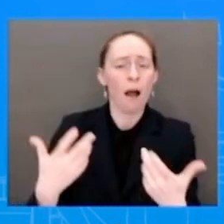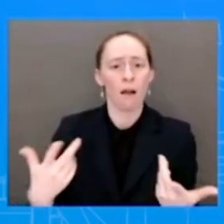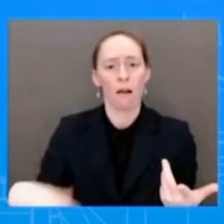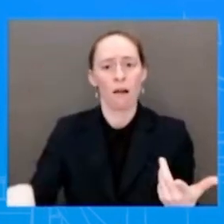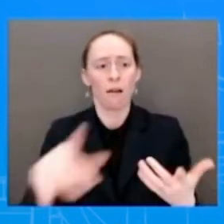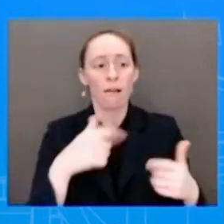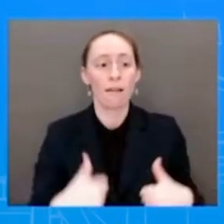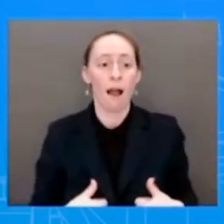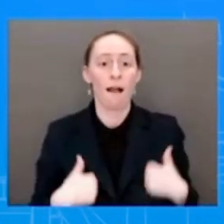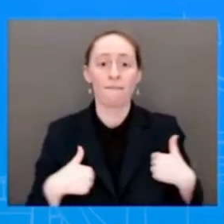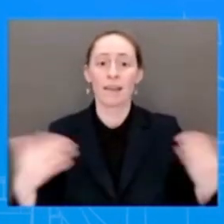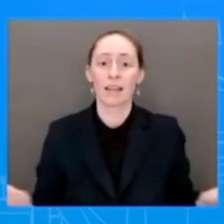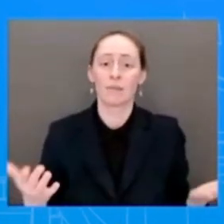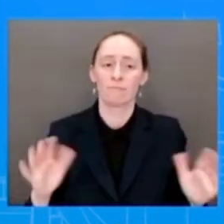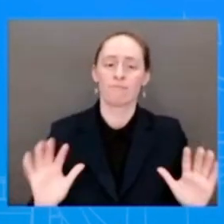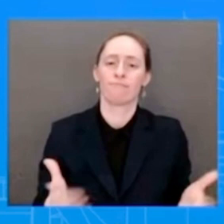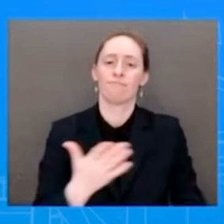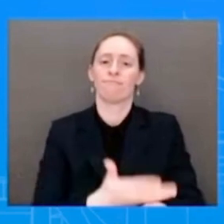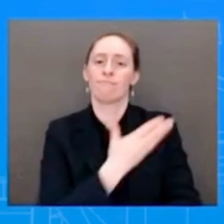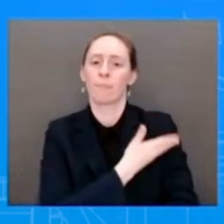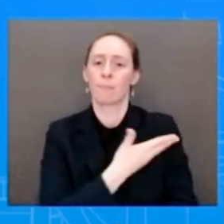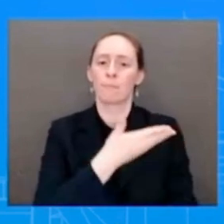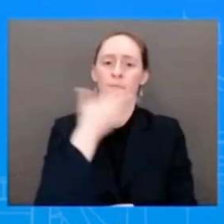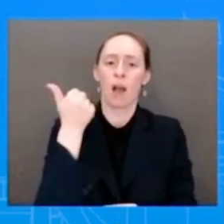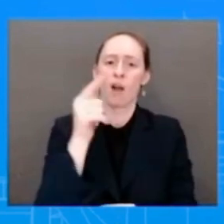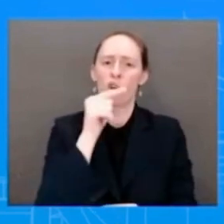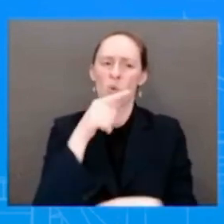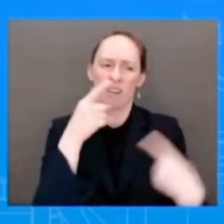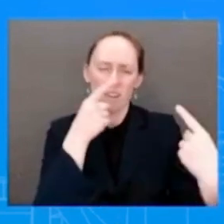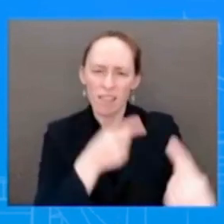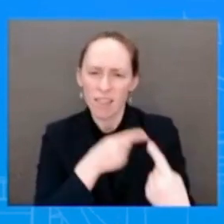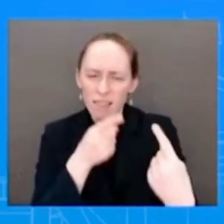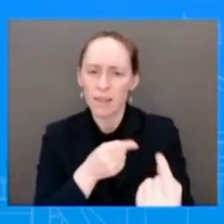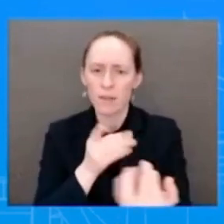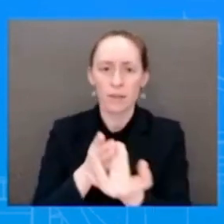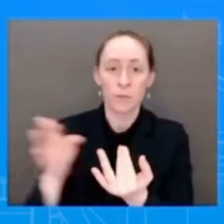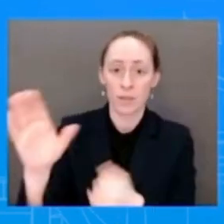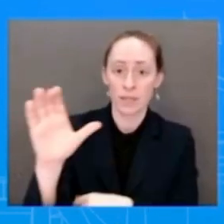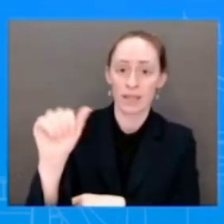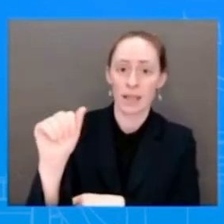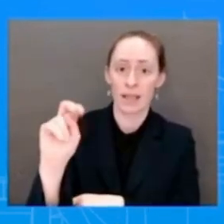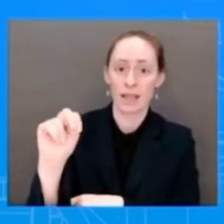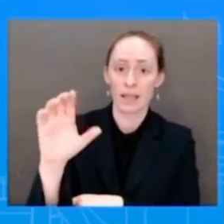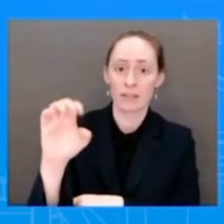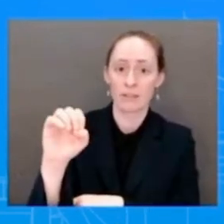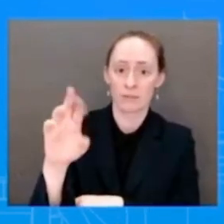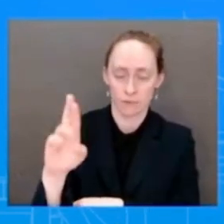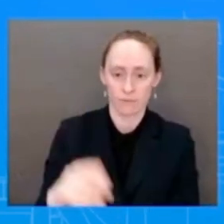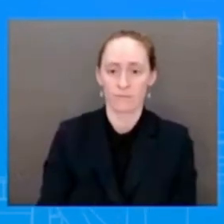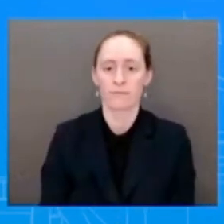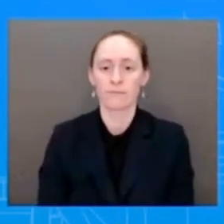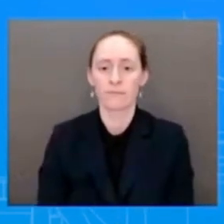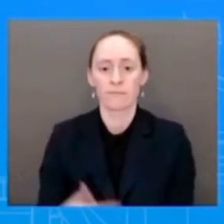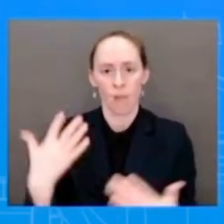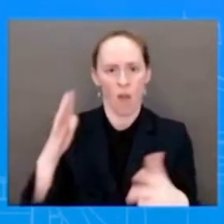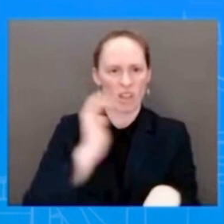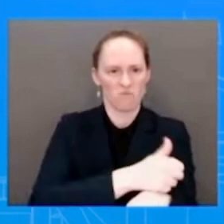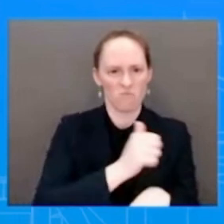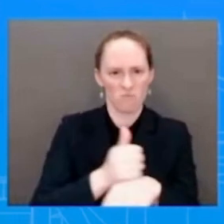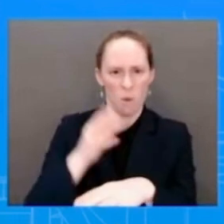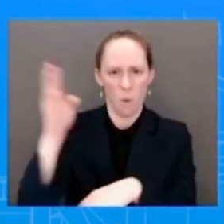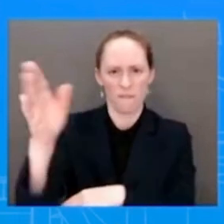Moonshot has announced over 25 new programs, policies, and resources to help close the screening gap,